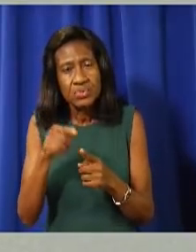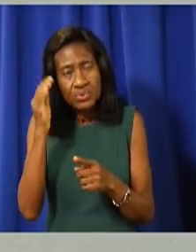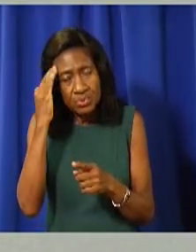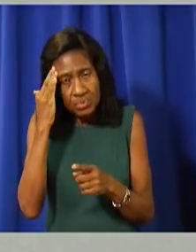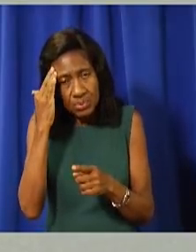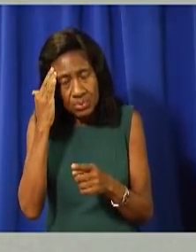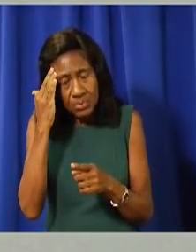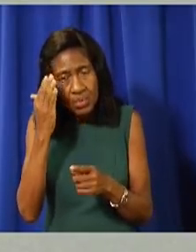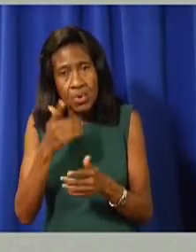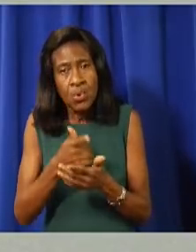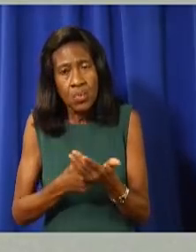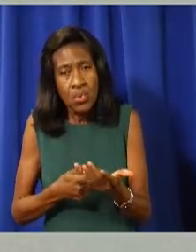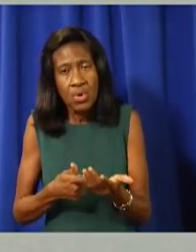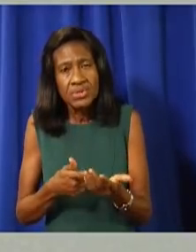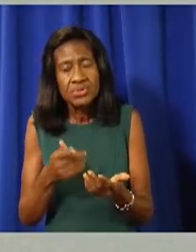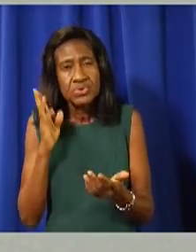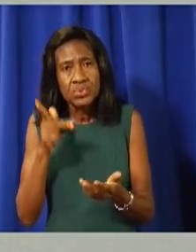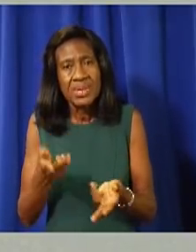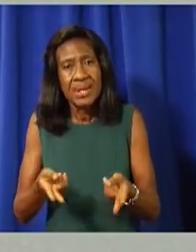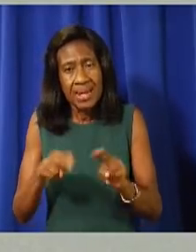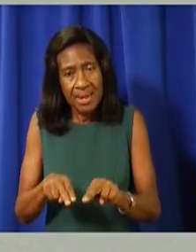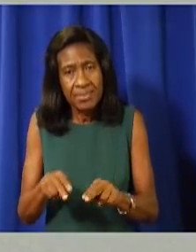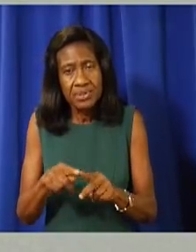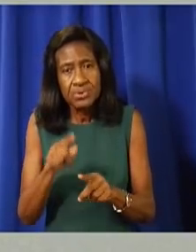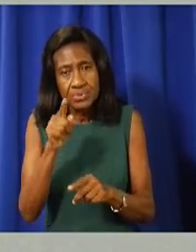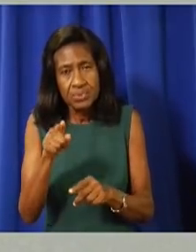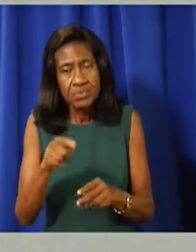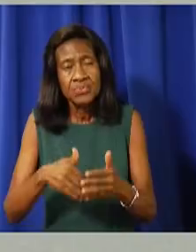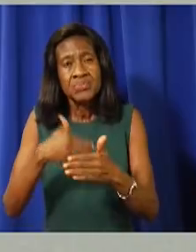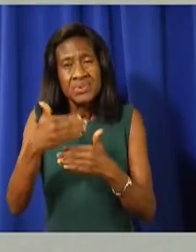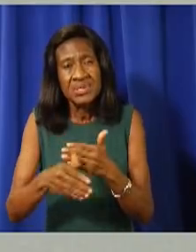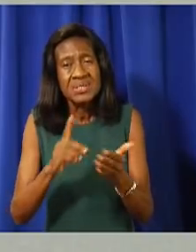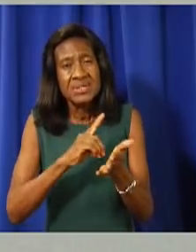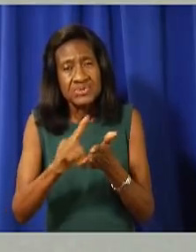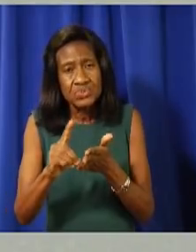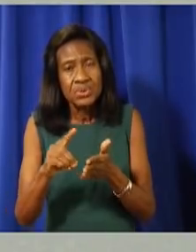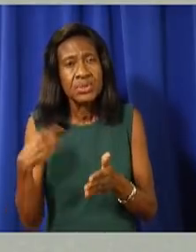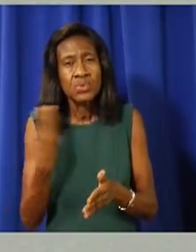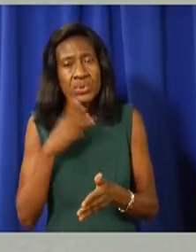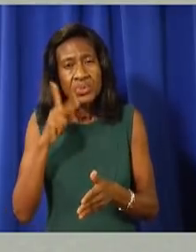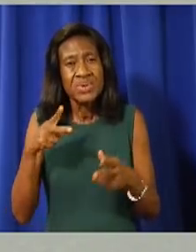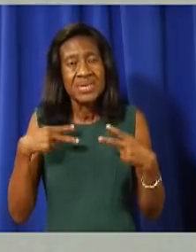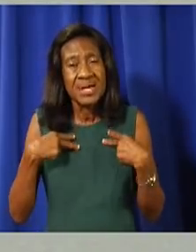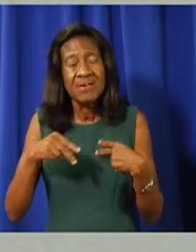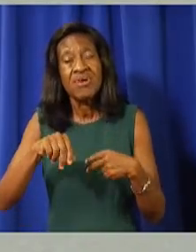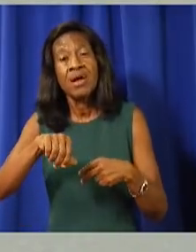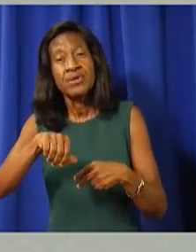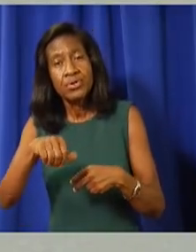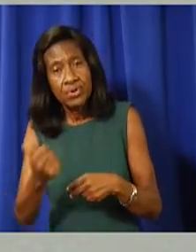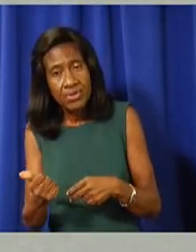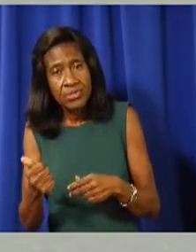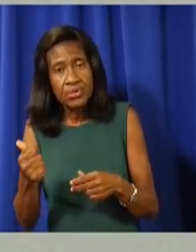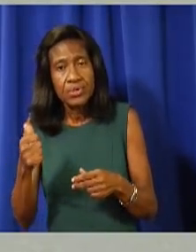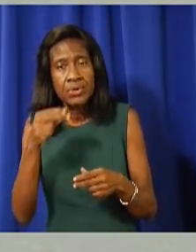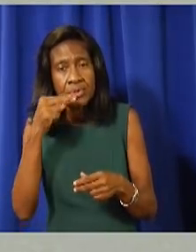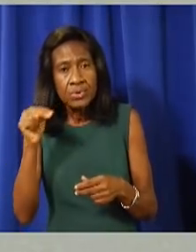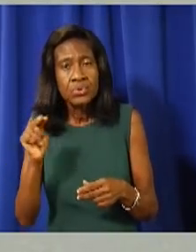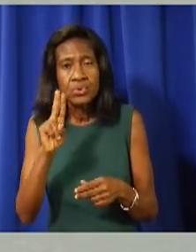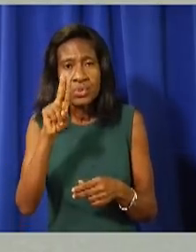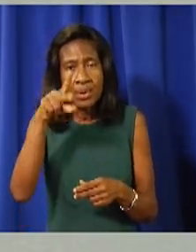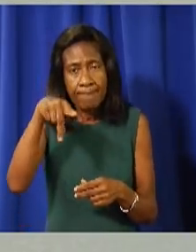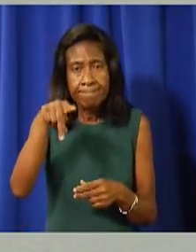We intend to hold another press briefing next week, during which we will outline details of our plan